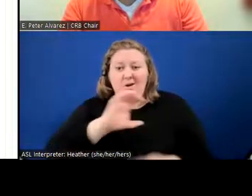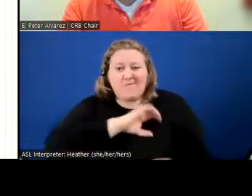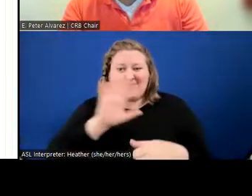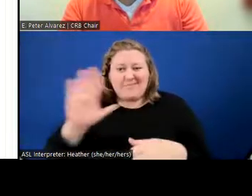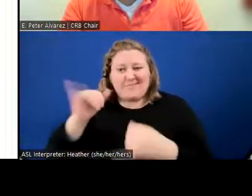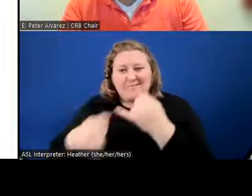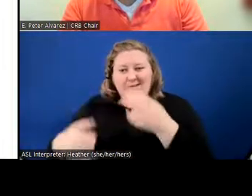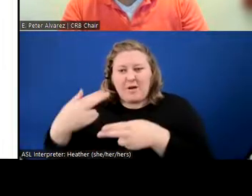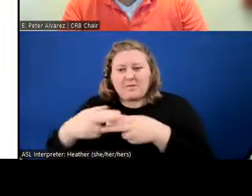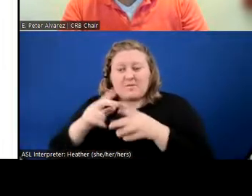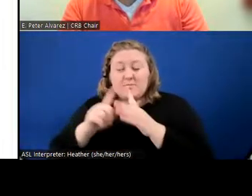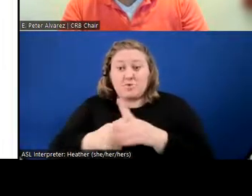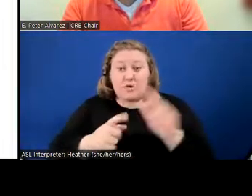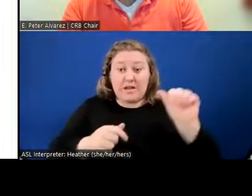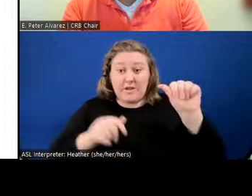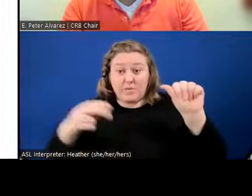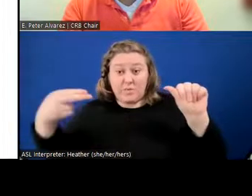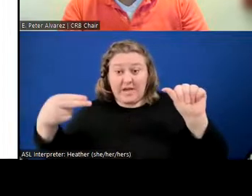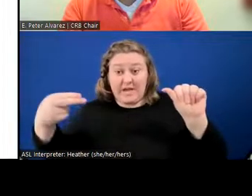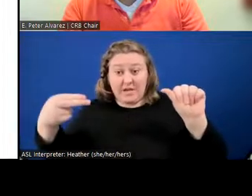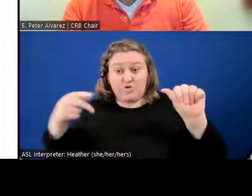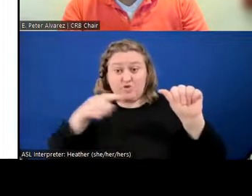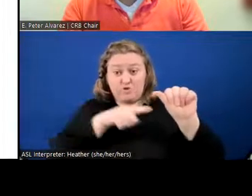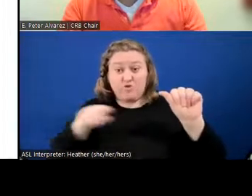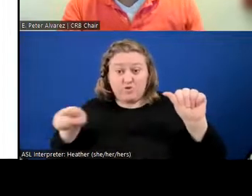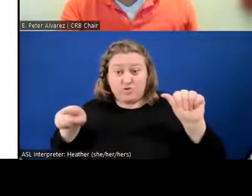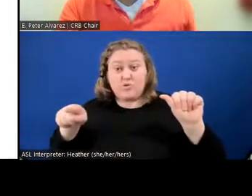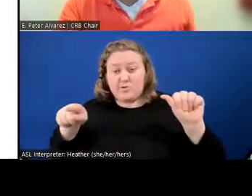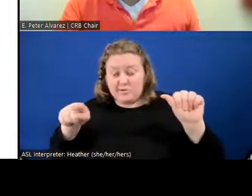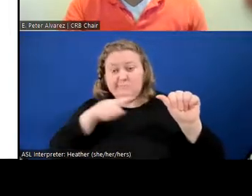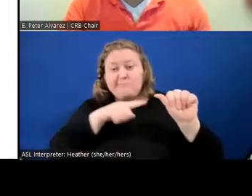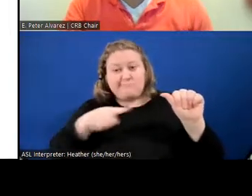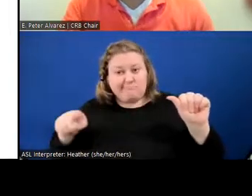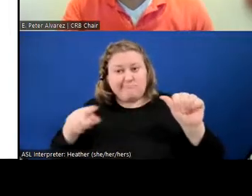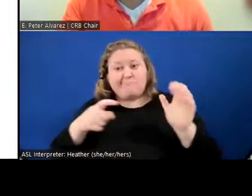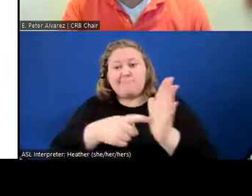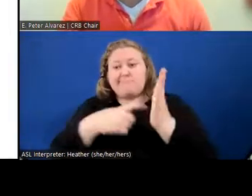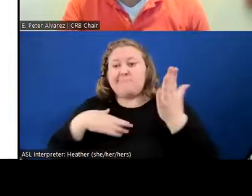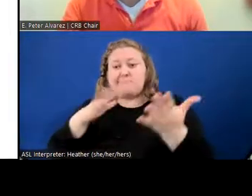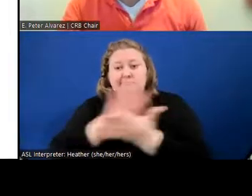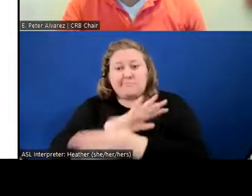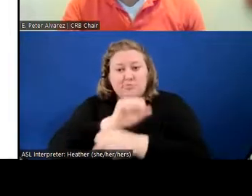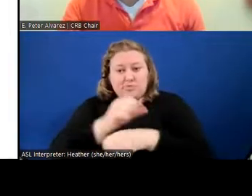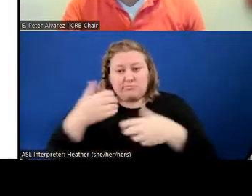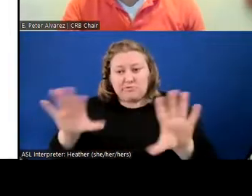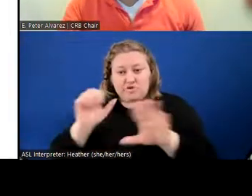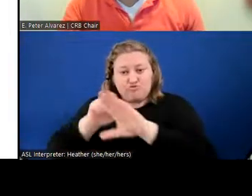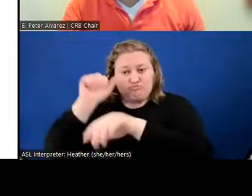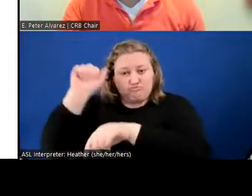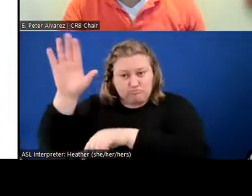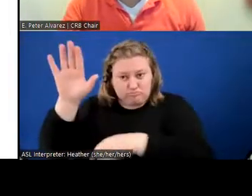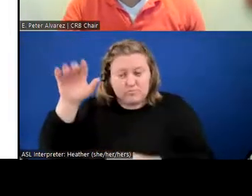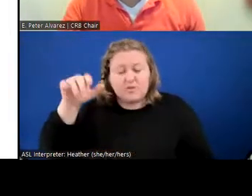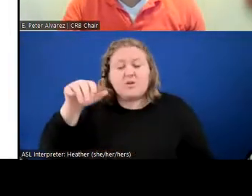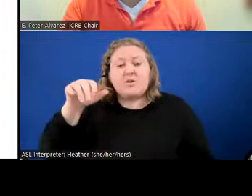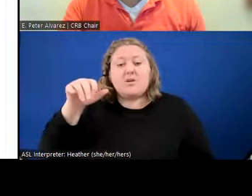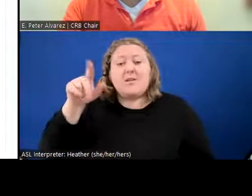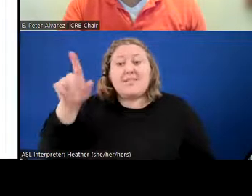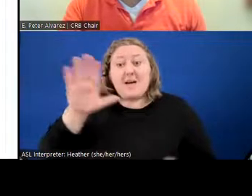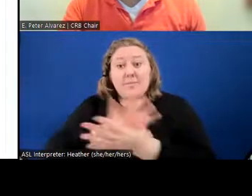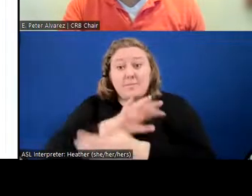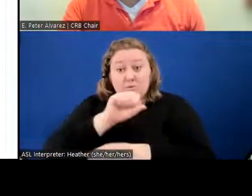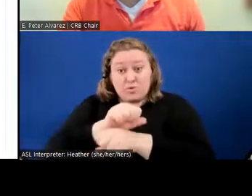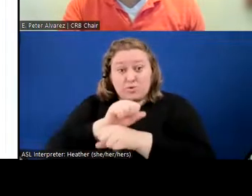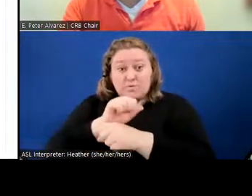were required to have all of their paperwork into the post commission. And that paperwork included